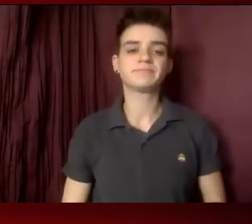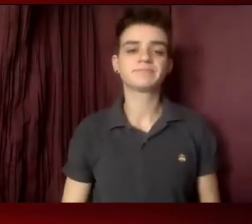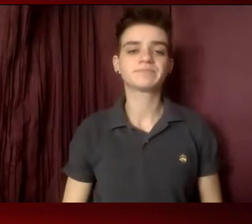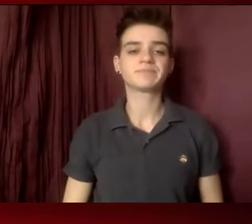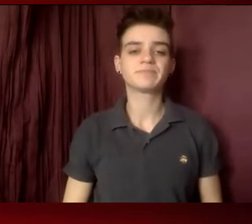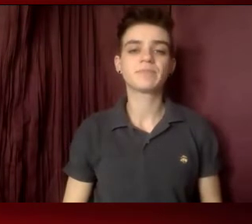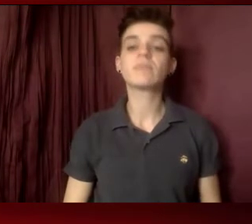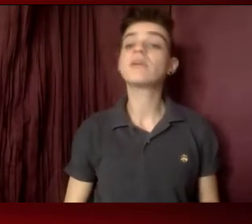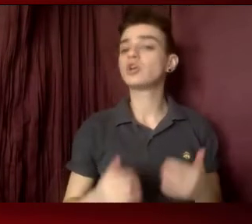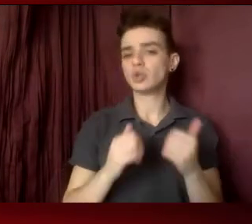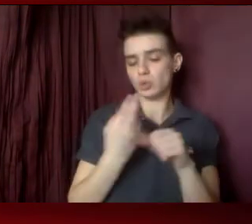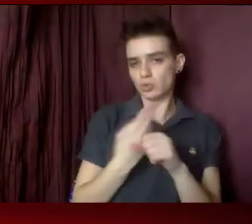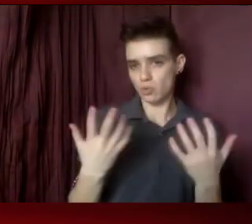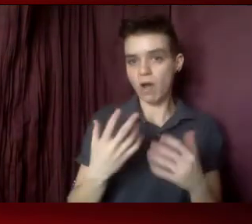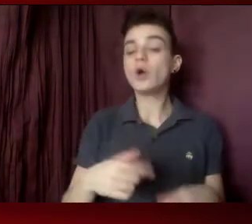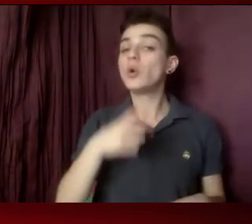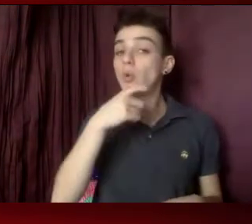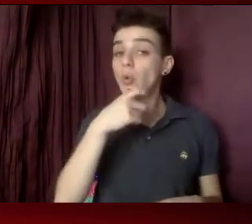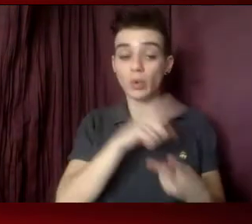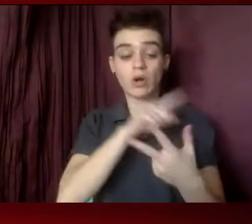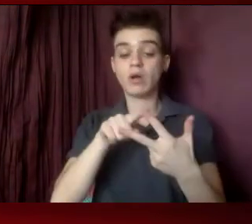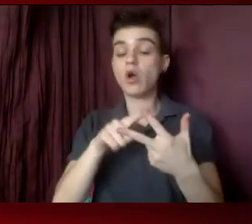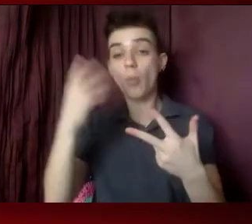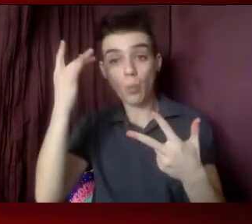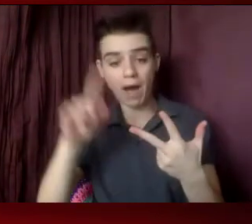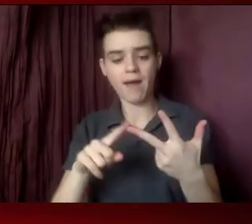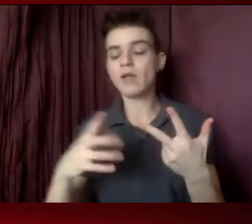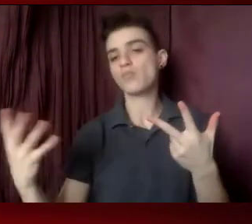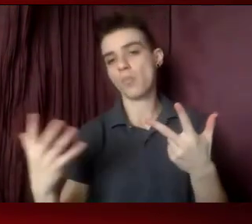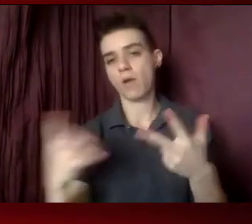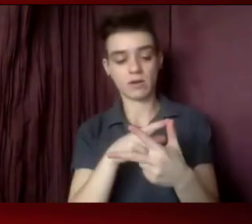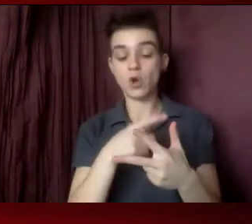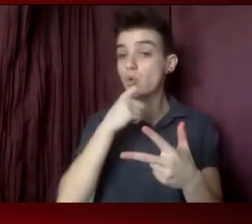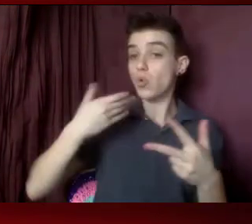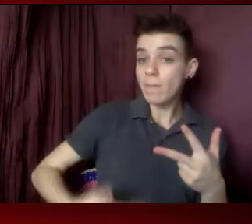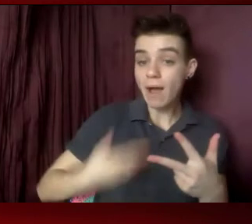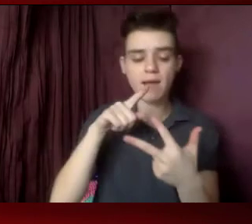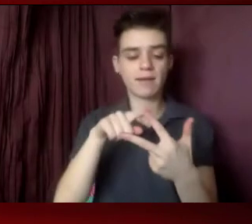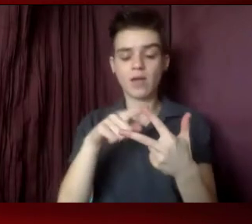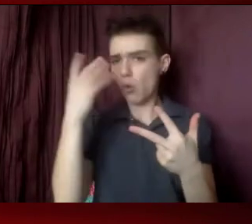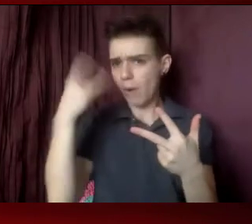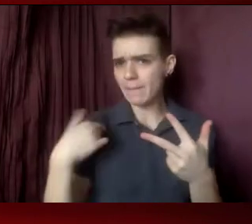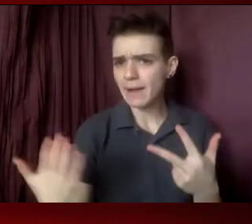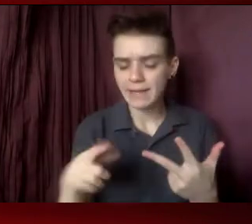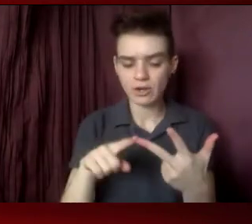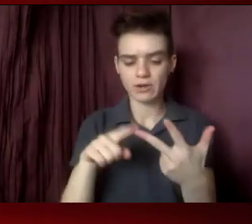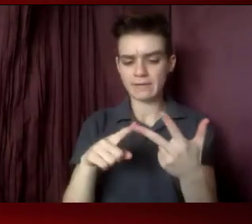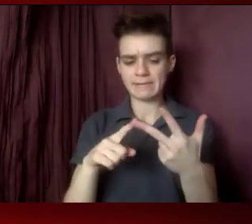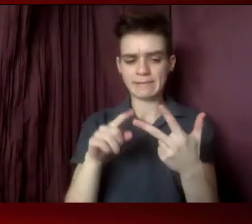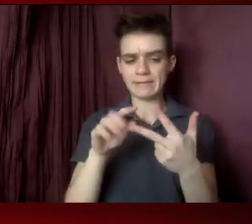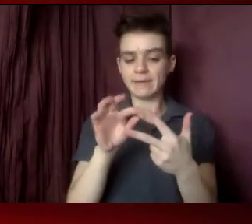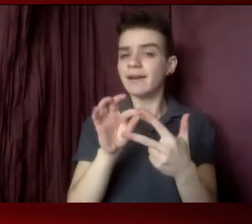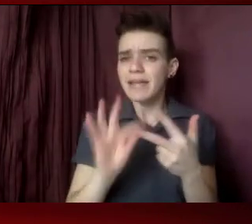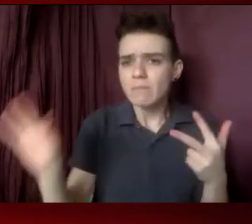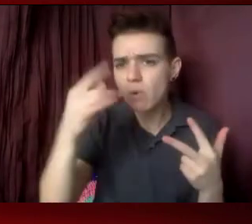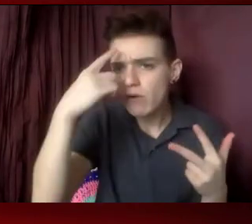why, what. Who am I? Why am I here? And why is this issue important to me? And what